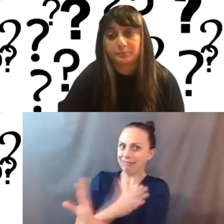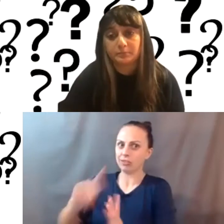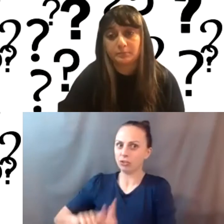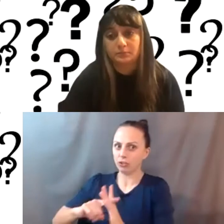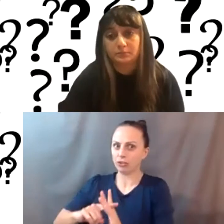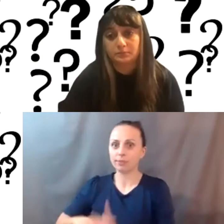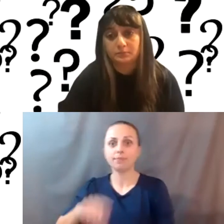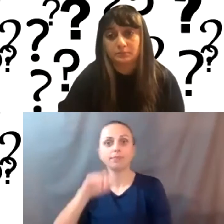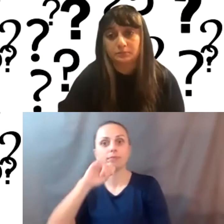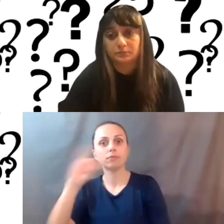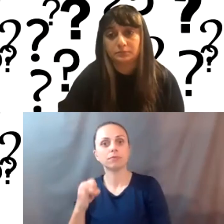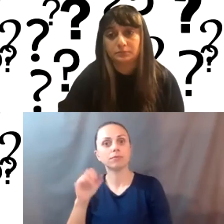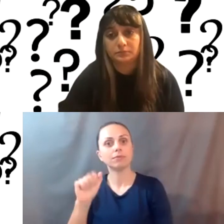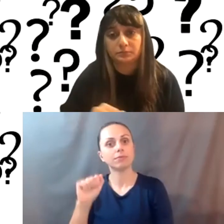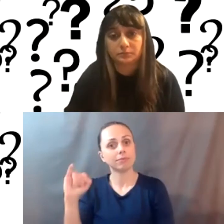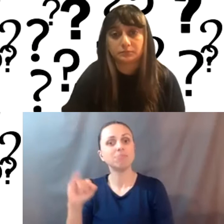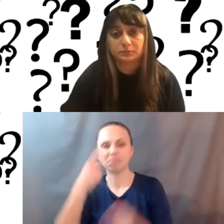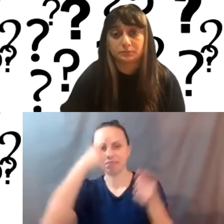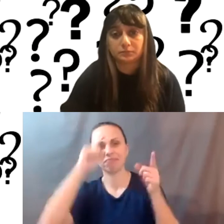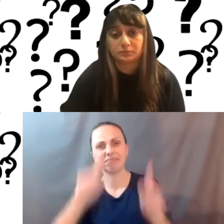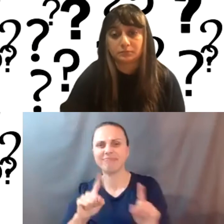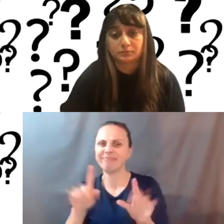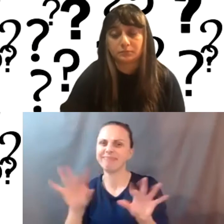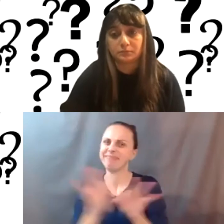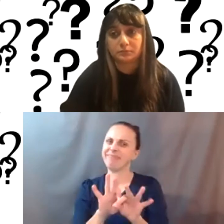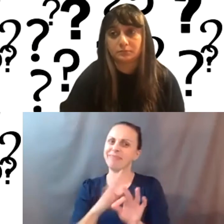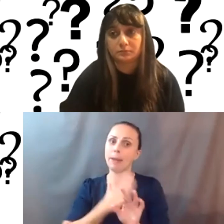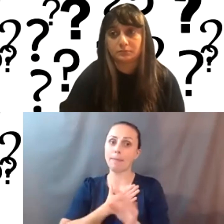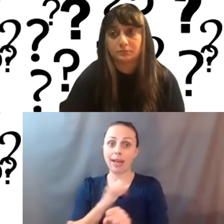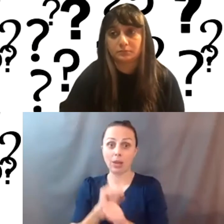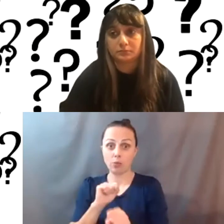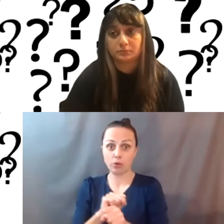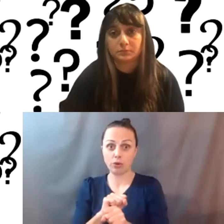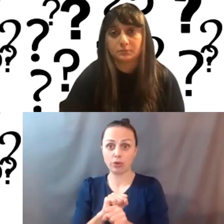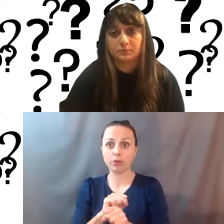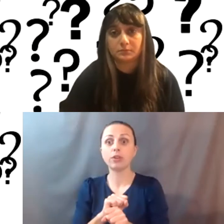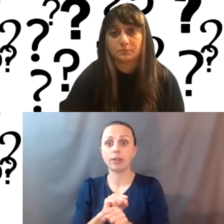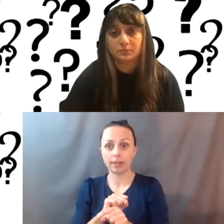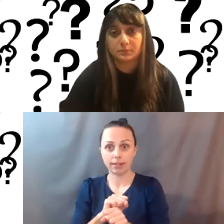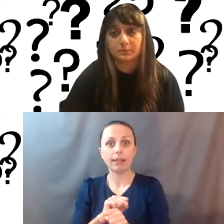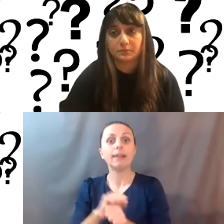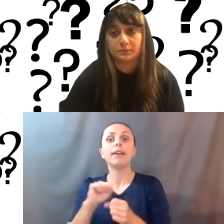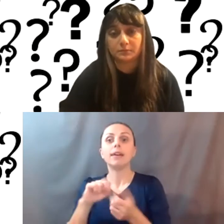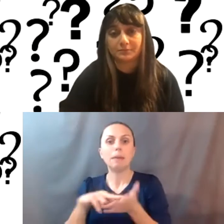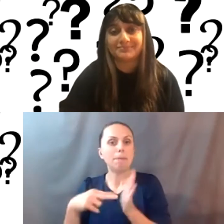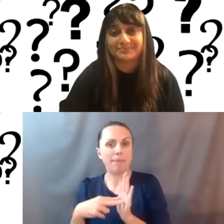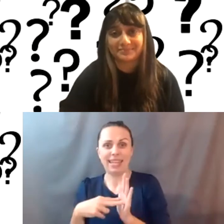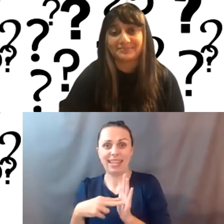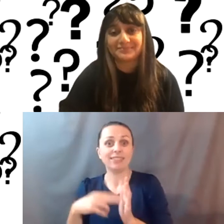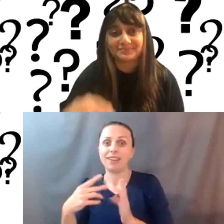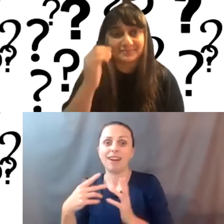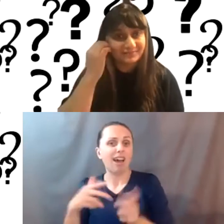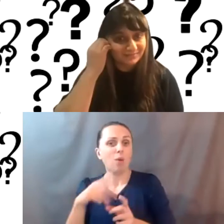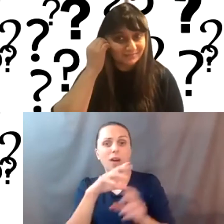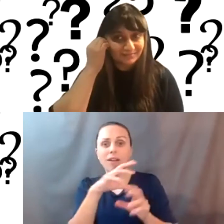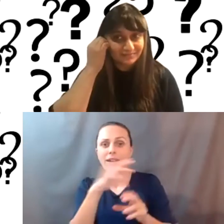Yeah, I would echo that. I think that it is like key in my work is to make it so that I'm not necessary. And I think that a lot of